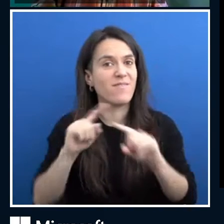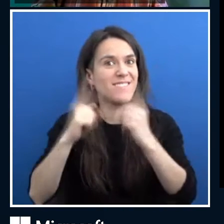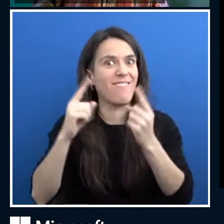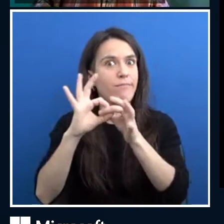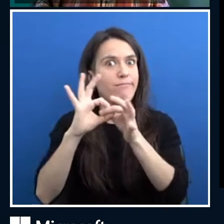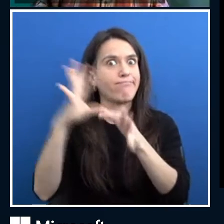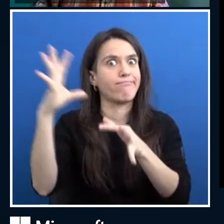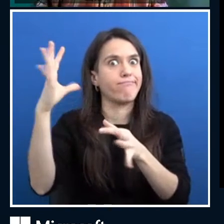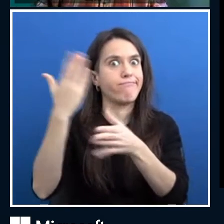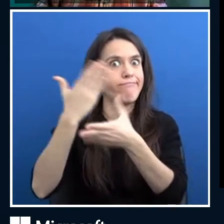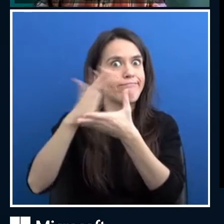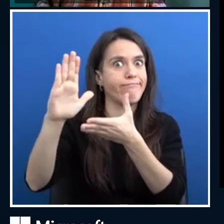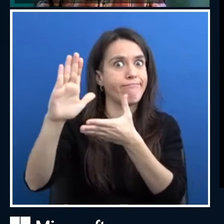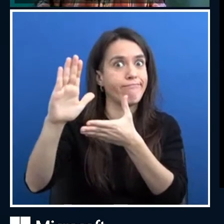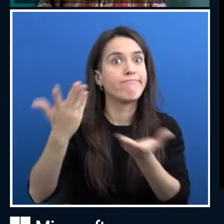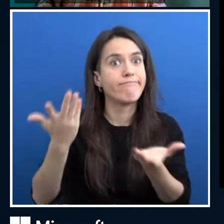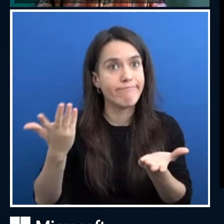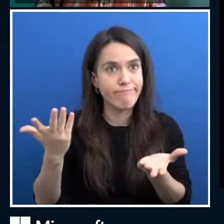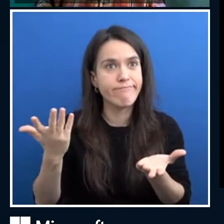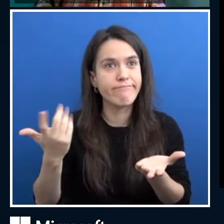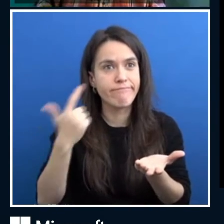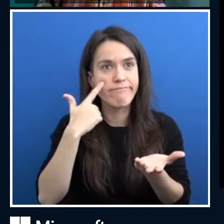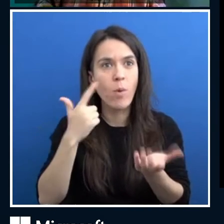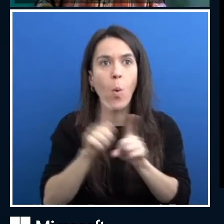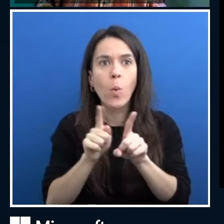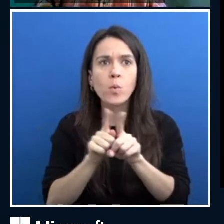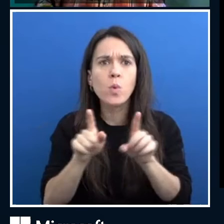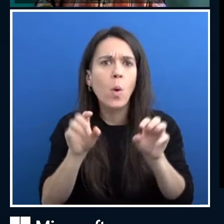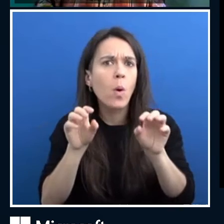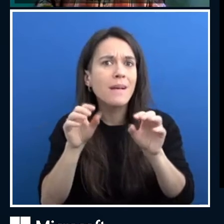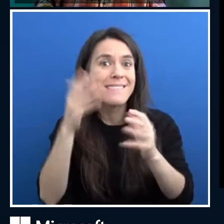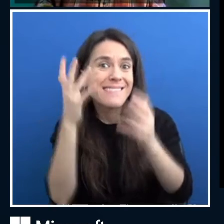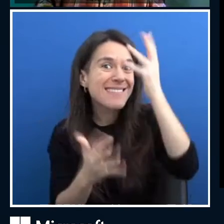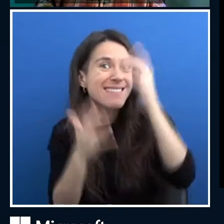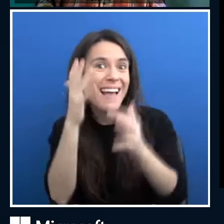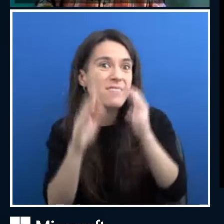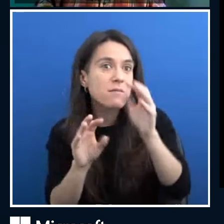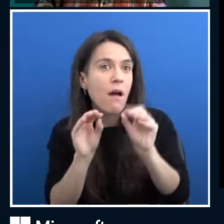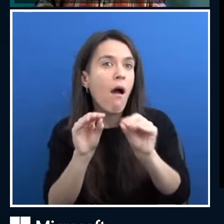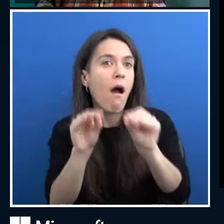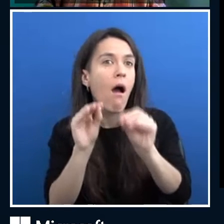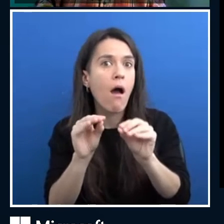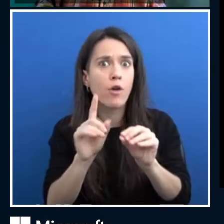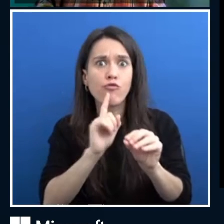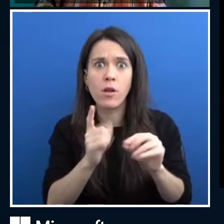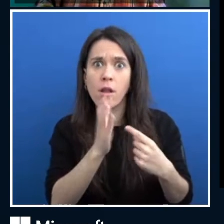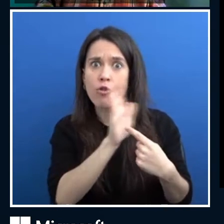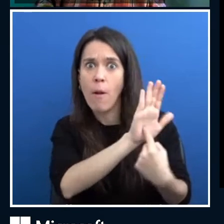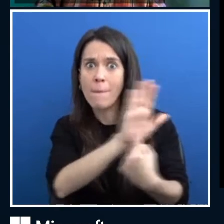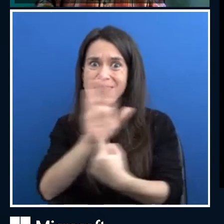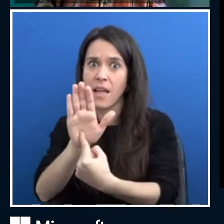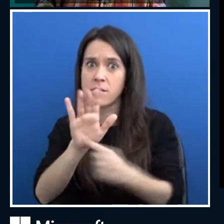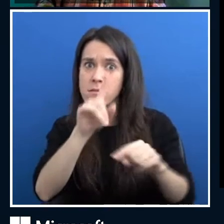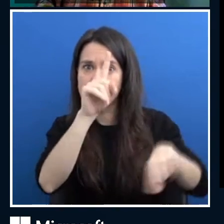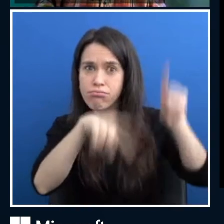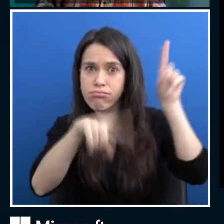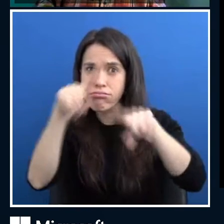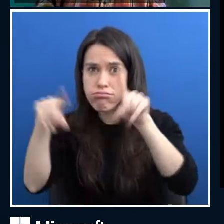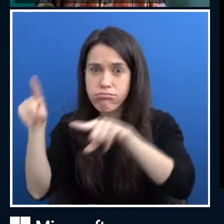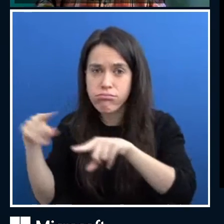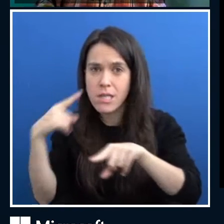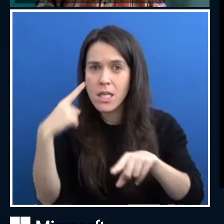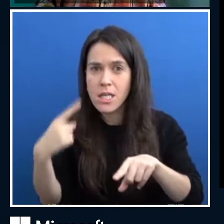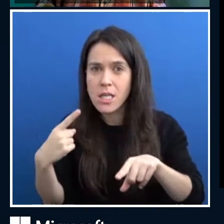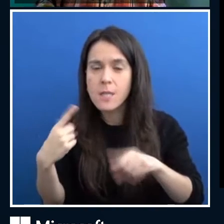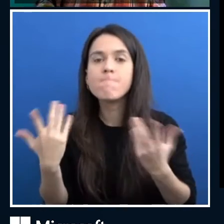Is the training data relevant or, um, representative? Um, is there systems in place to address this, this, you